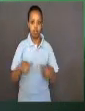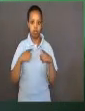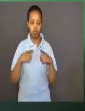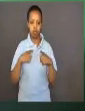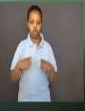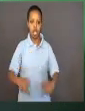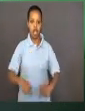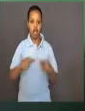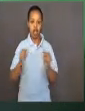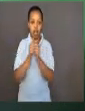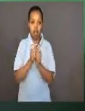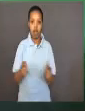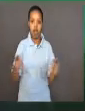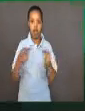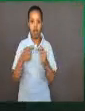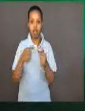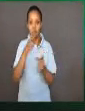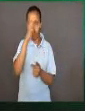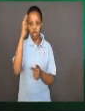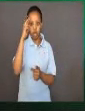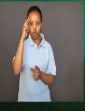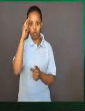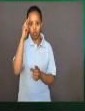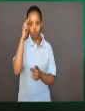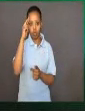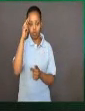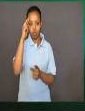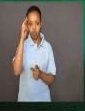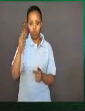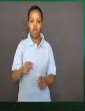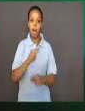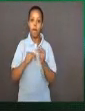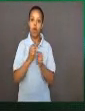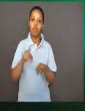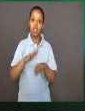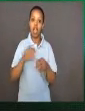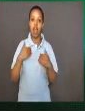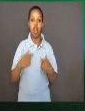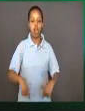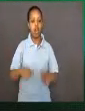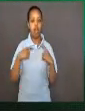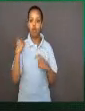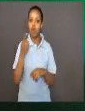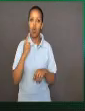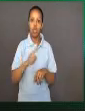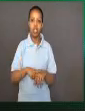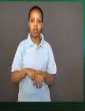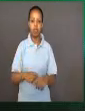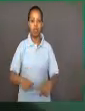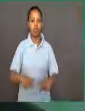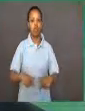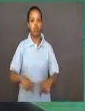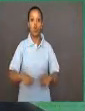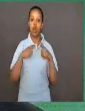because it states that life in the universe has always existed.